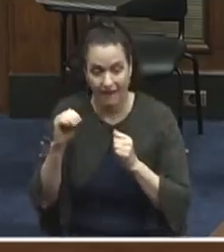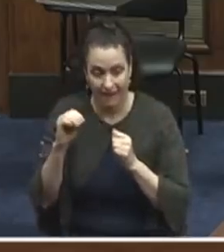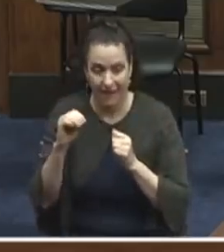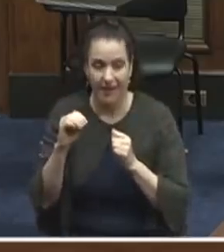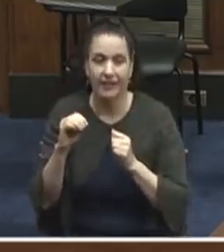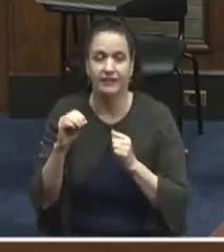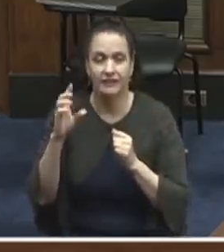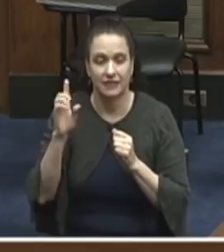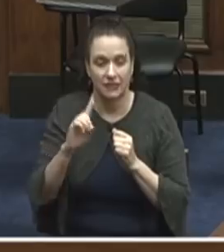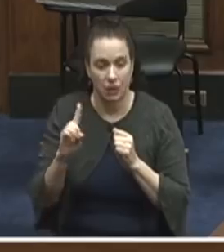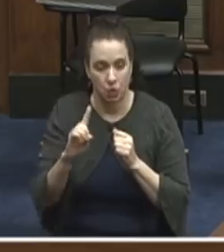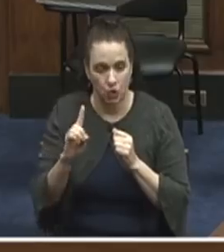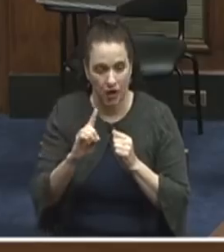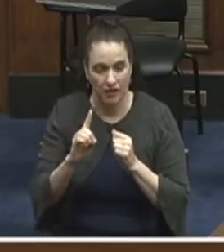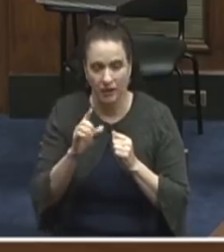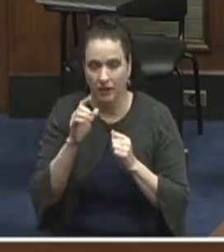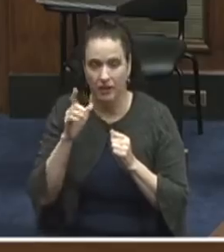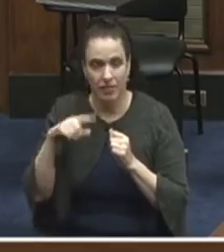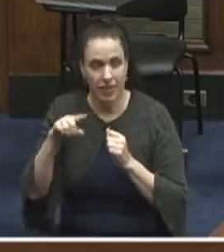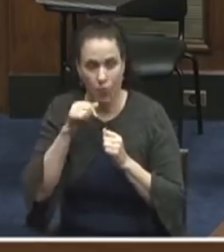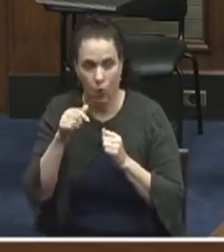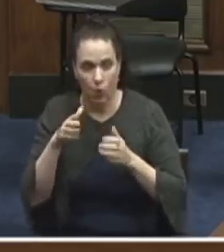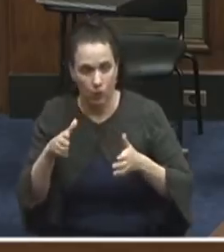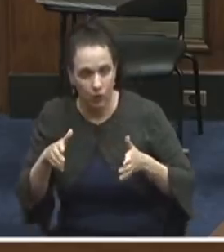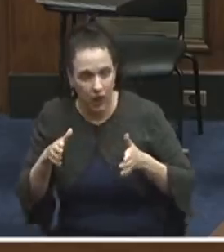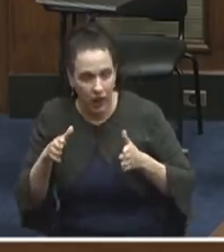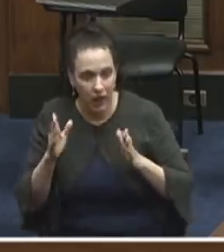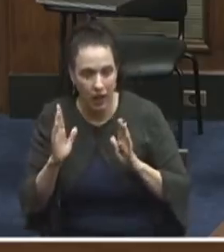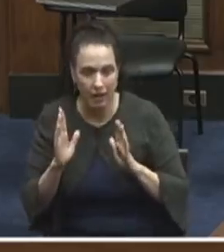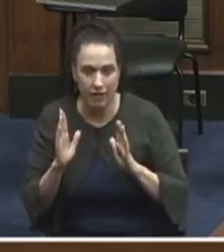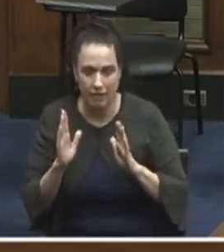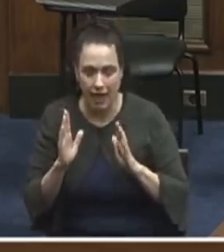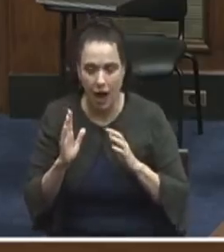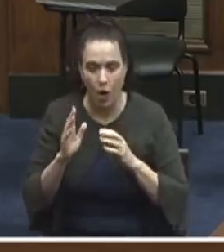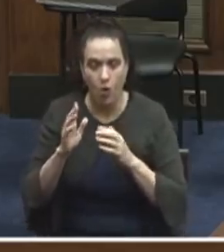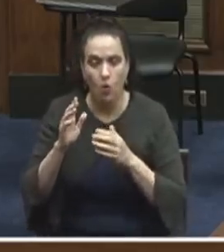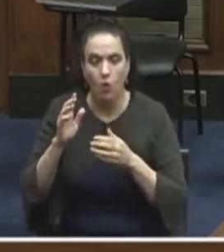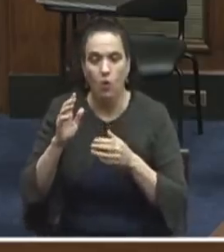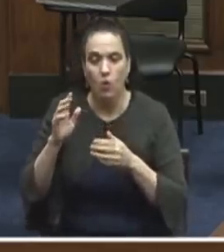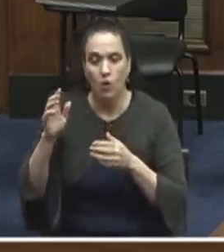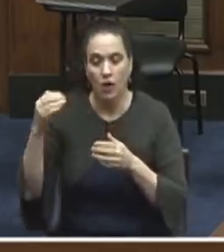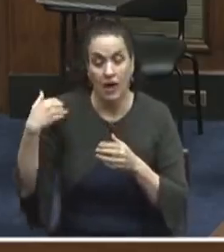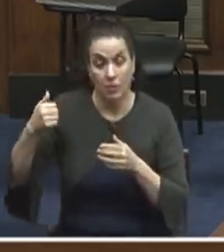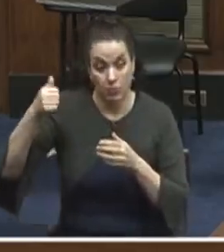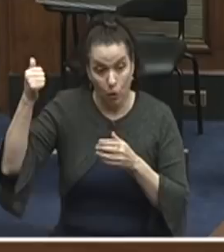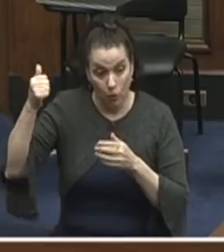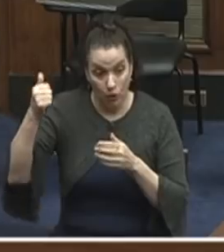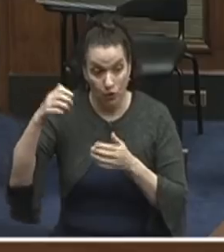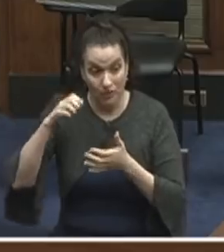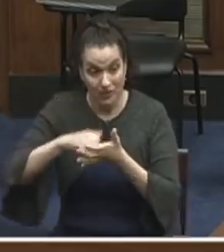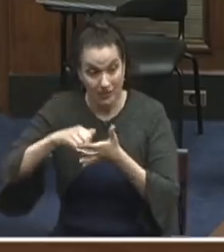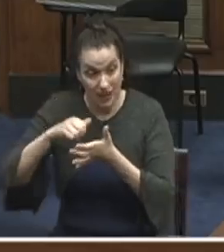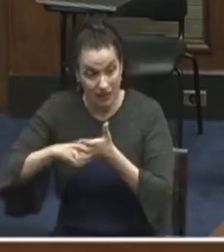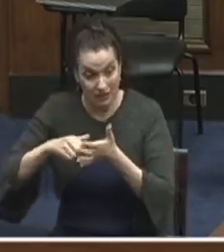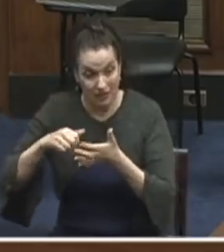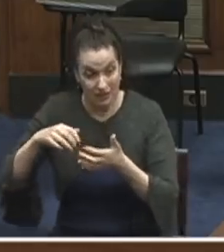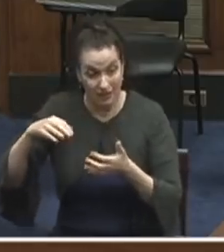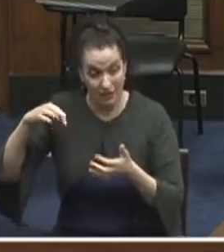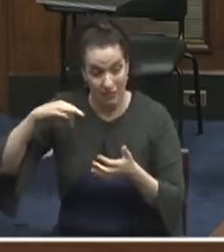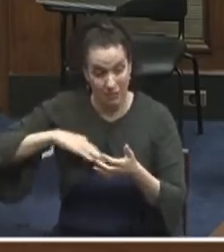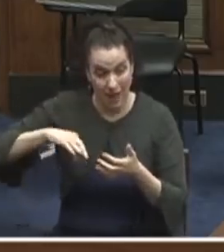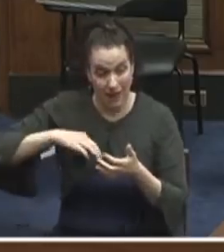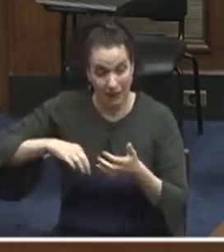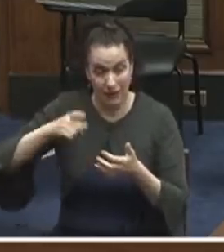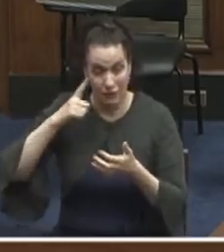benefits, money spent on employer-provided health care, to retirees. That's